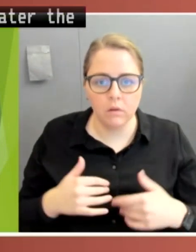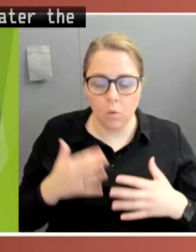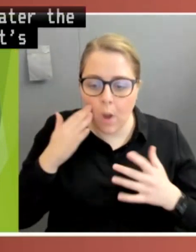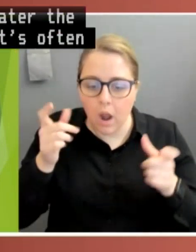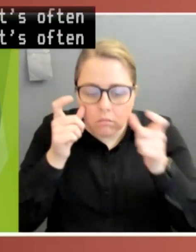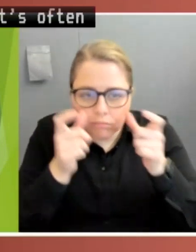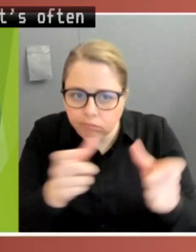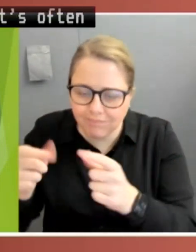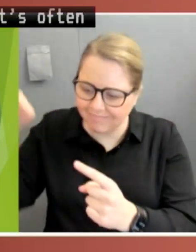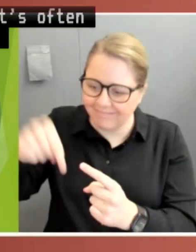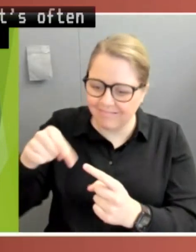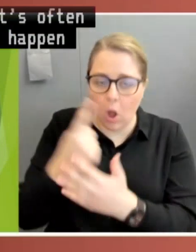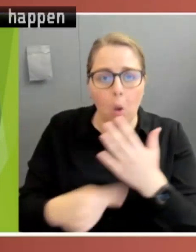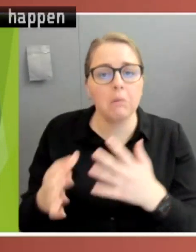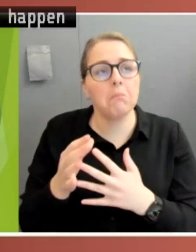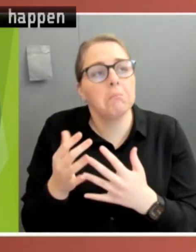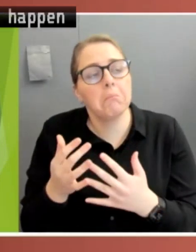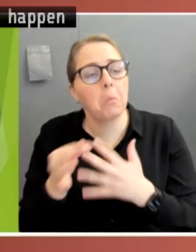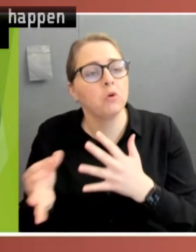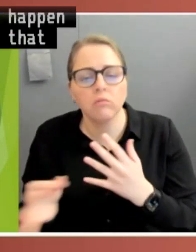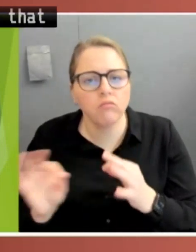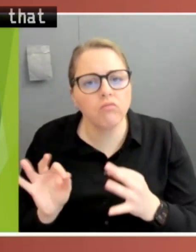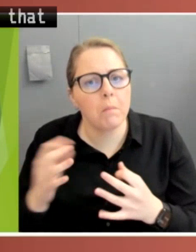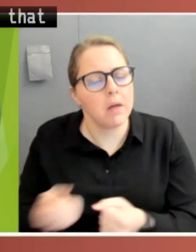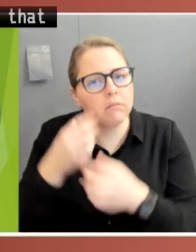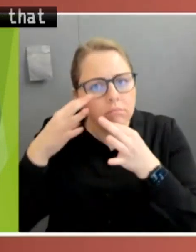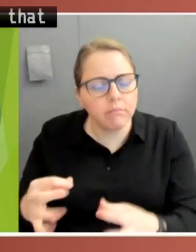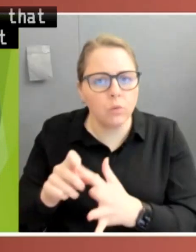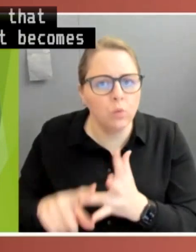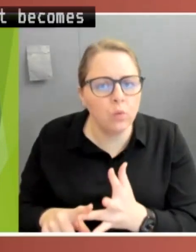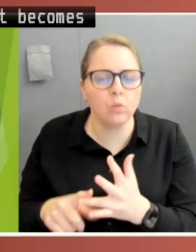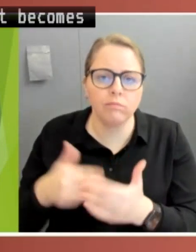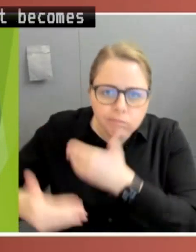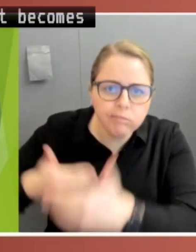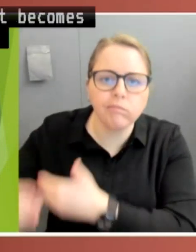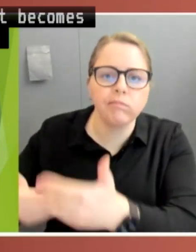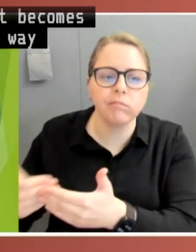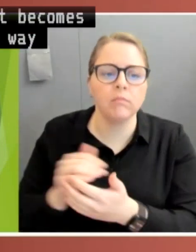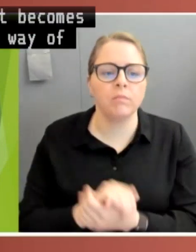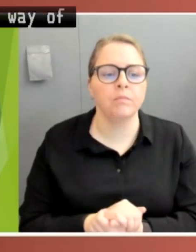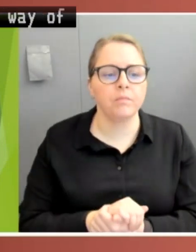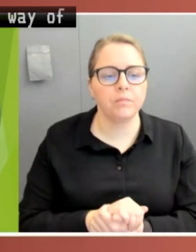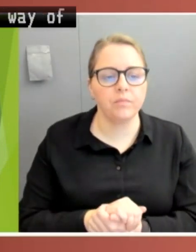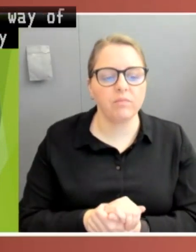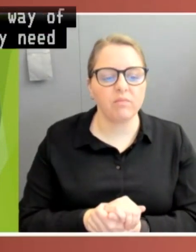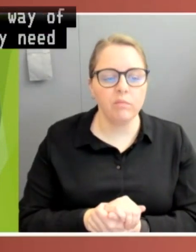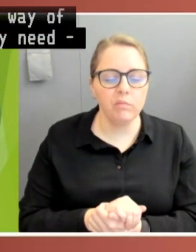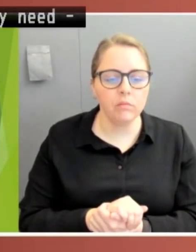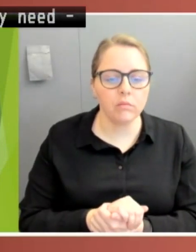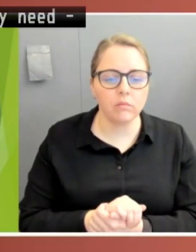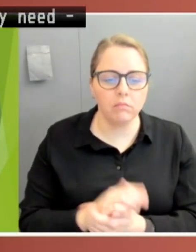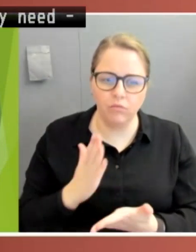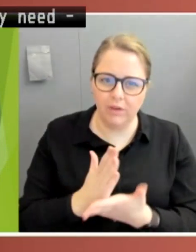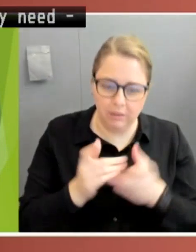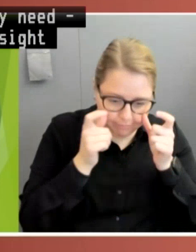oversight is something that gets in the way of governments doing what they need. Yet we would say that oversight is never more vital than